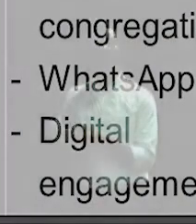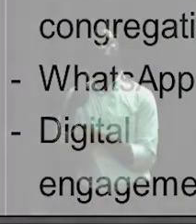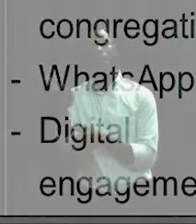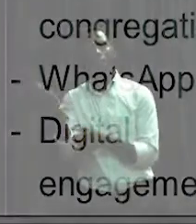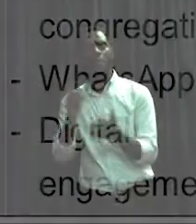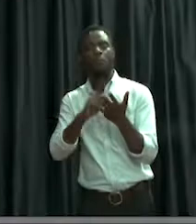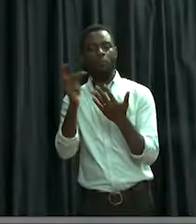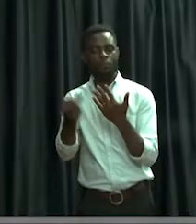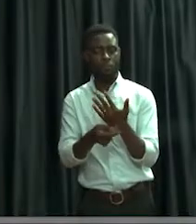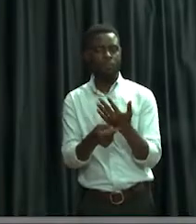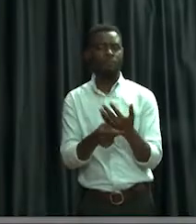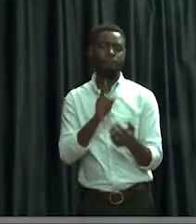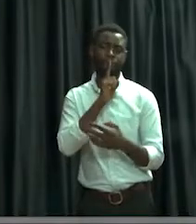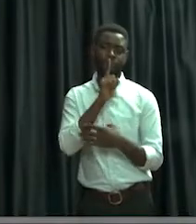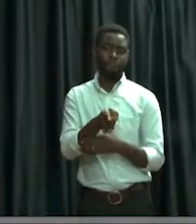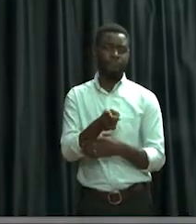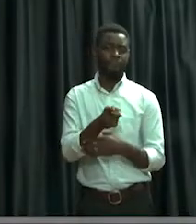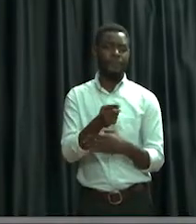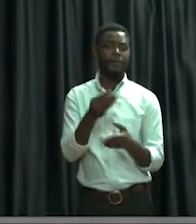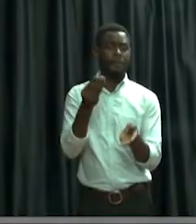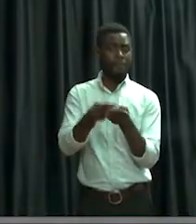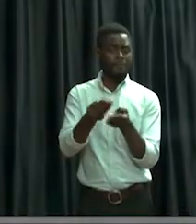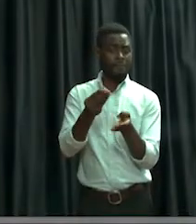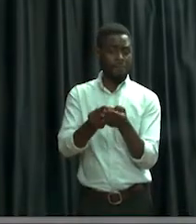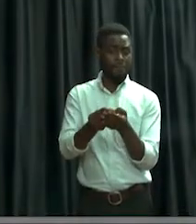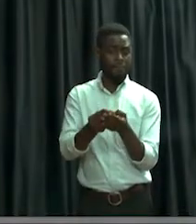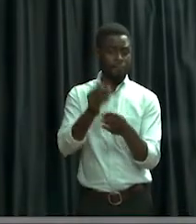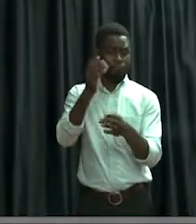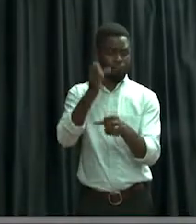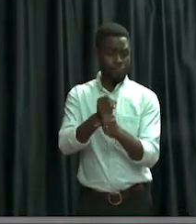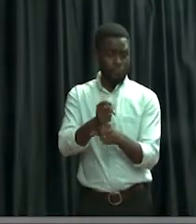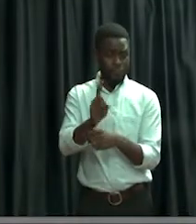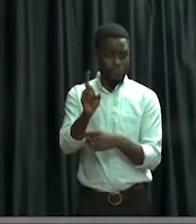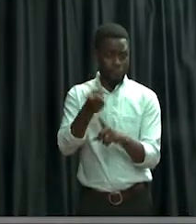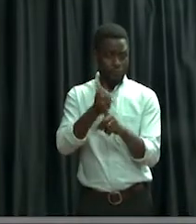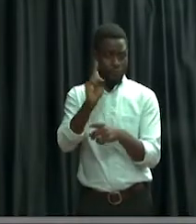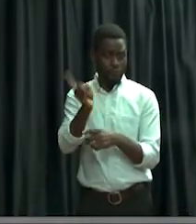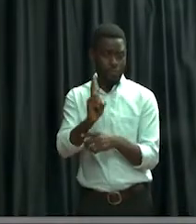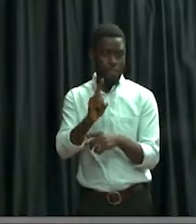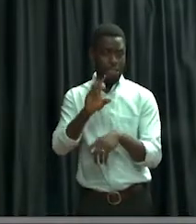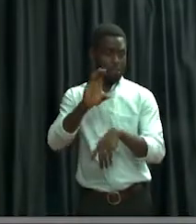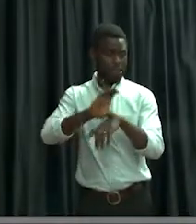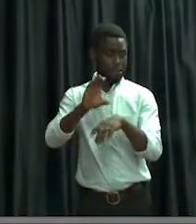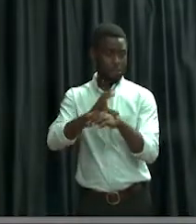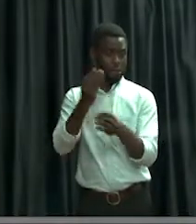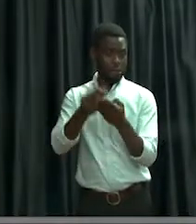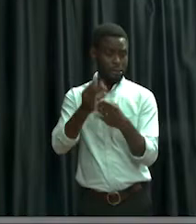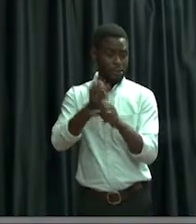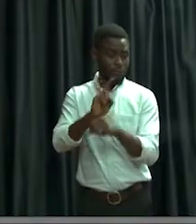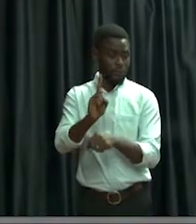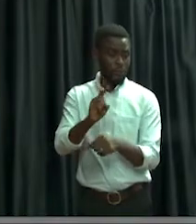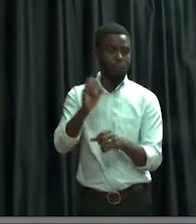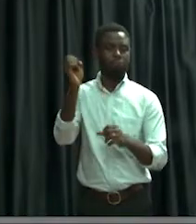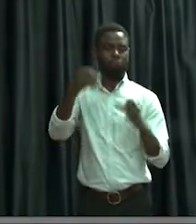ordinances. Of course, the income source of a church is offerings and